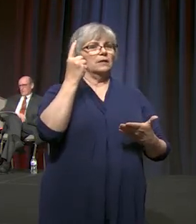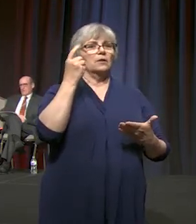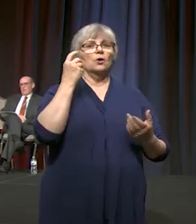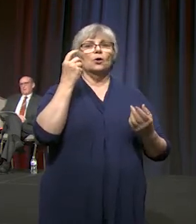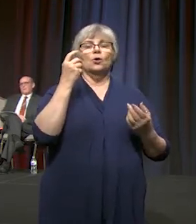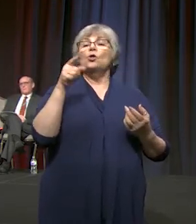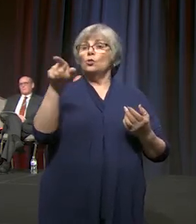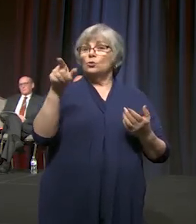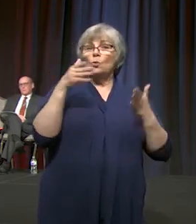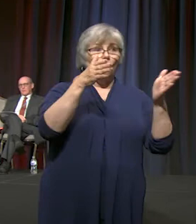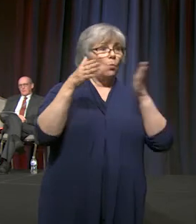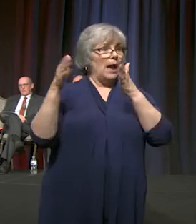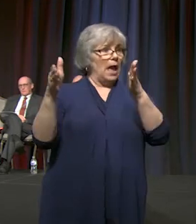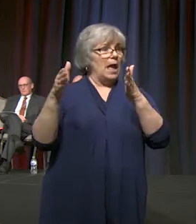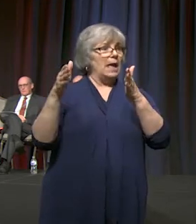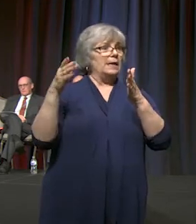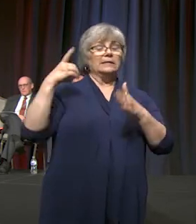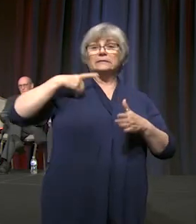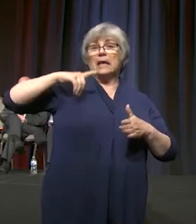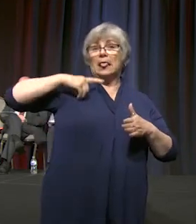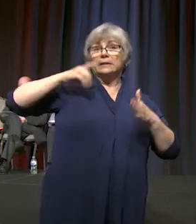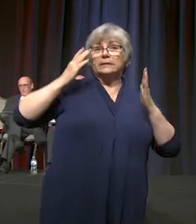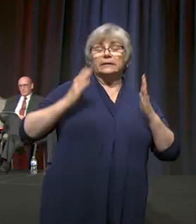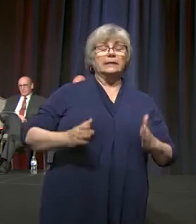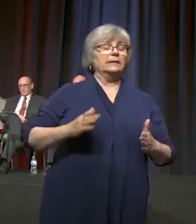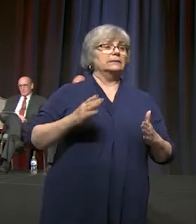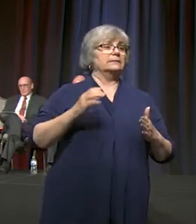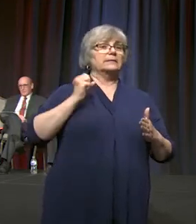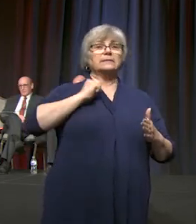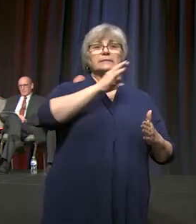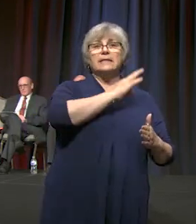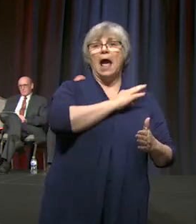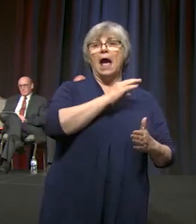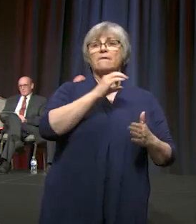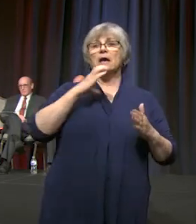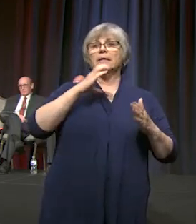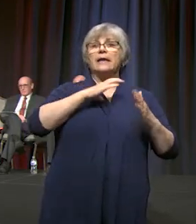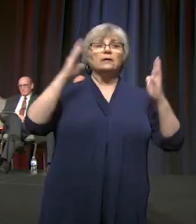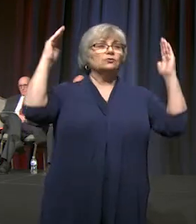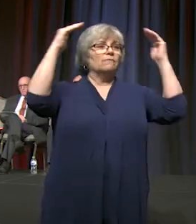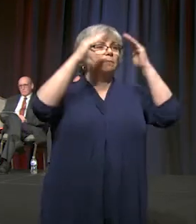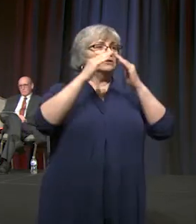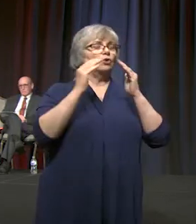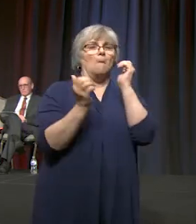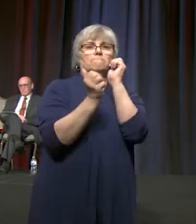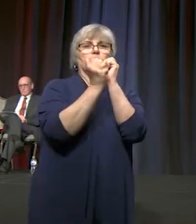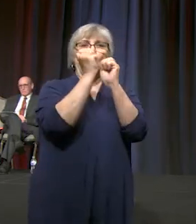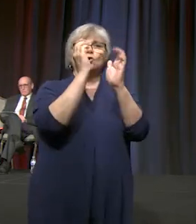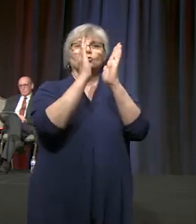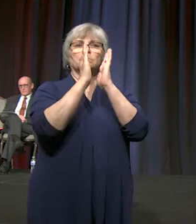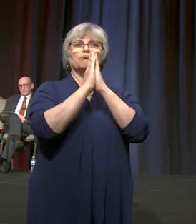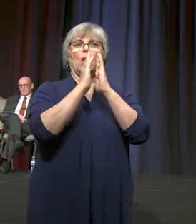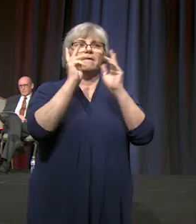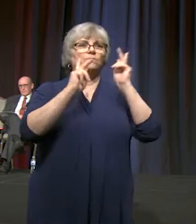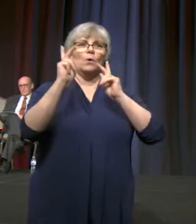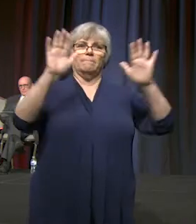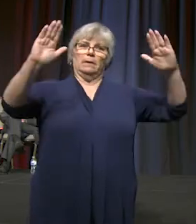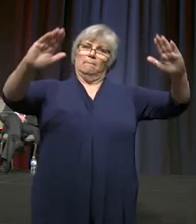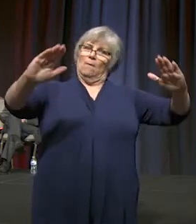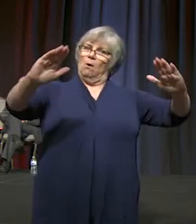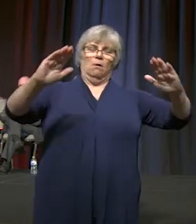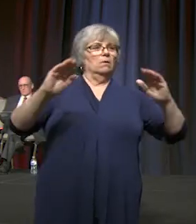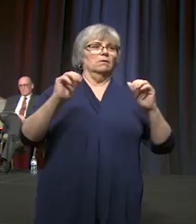delegates, alternates, staff, and the Council of Bishops will be the most prayed for people on the planet, or at least